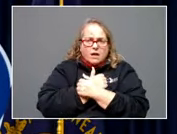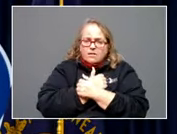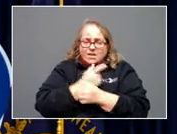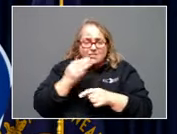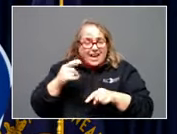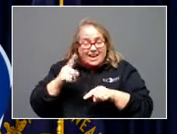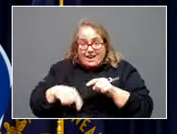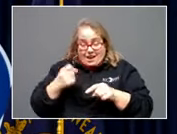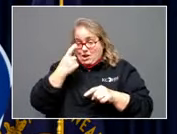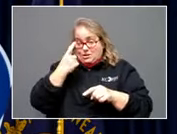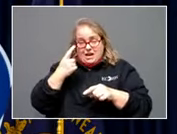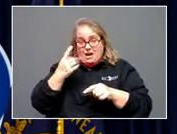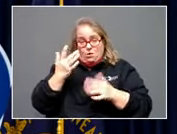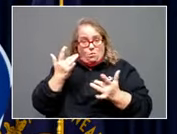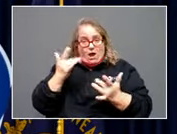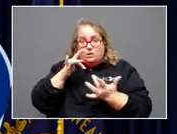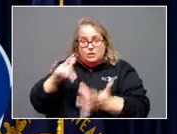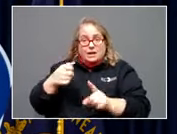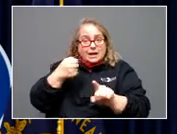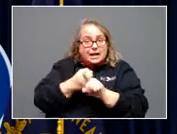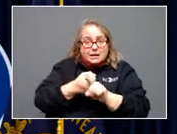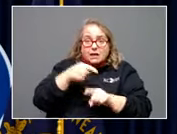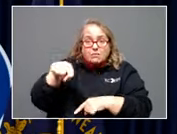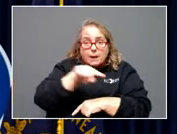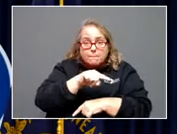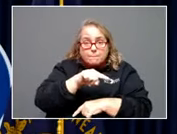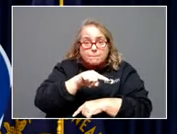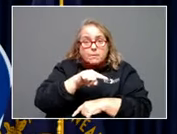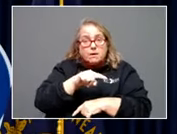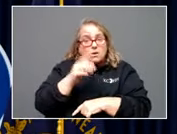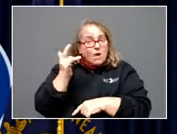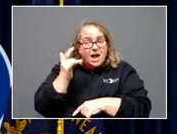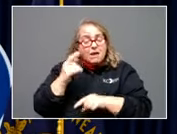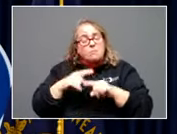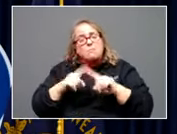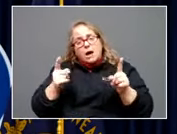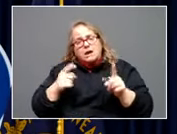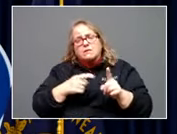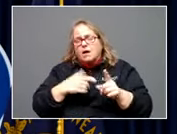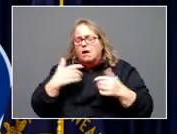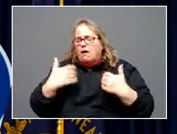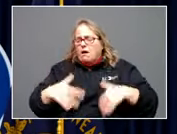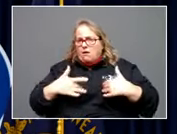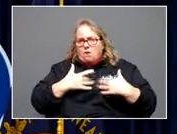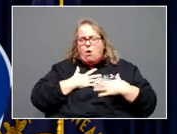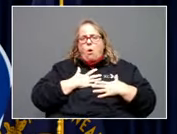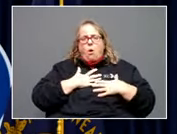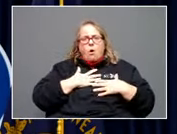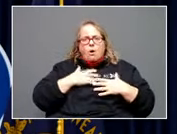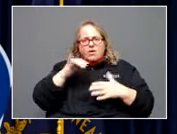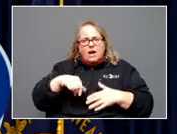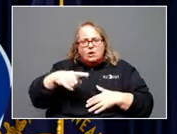why this tornado would hit them. But they are floored and grateful for the